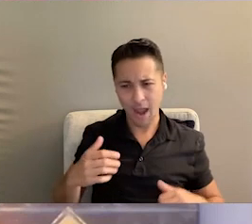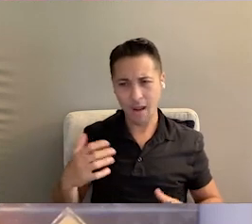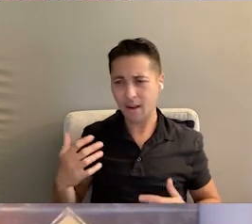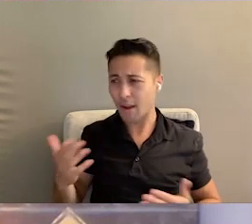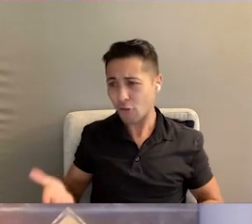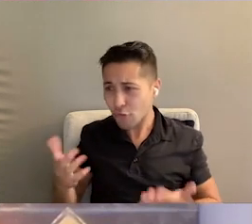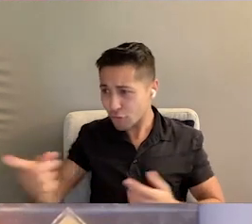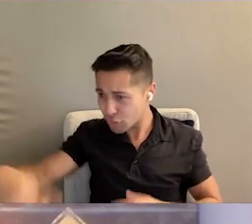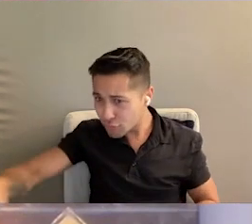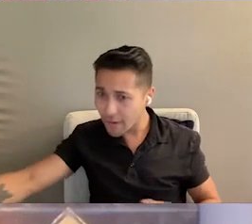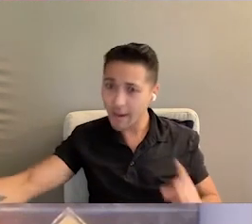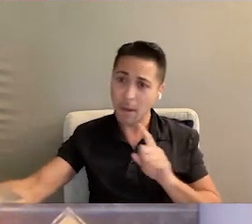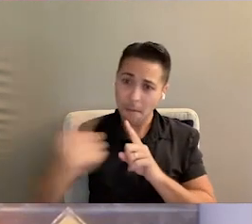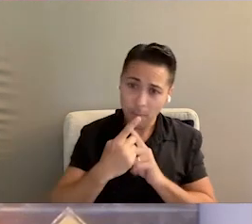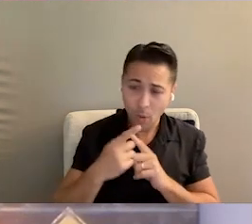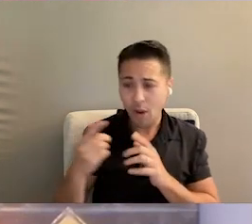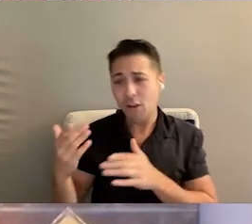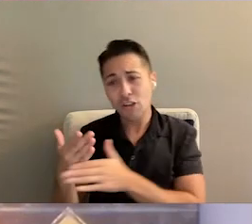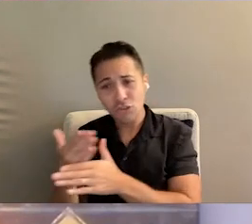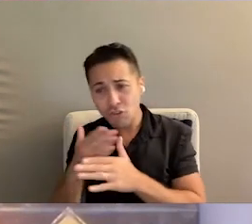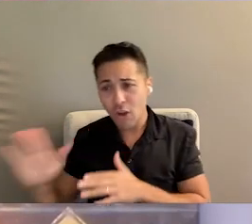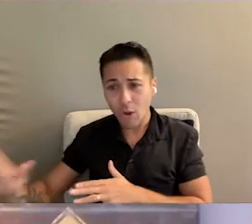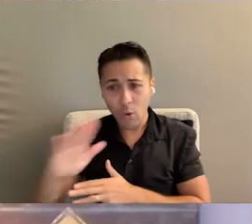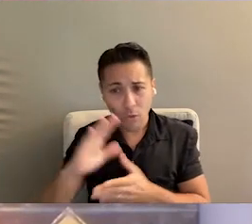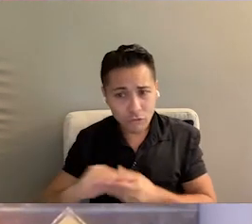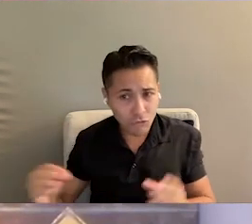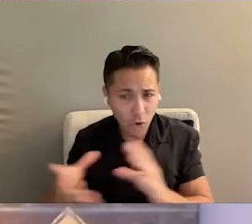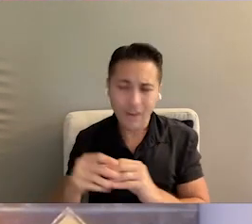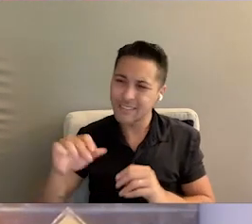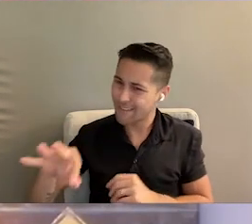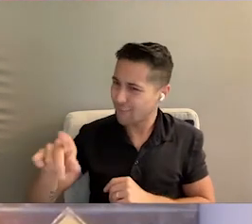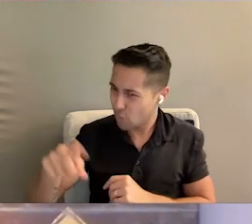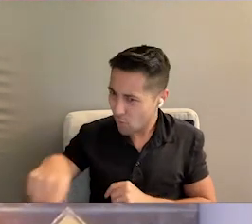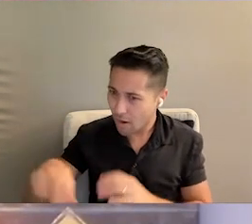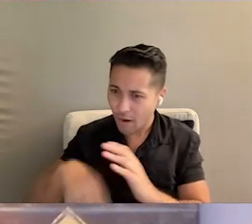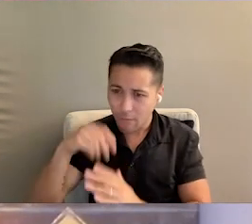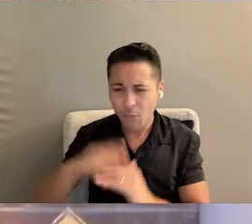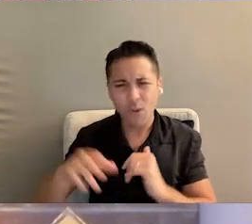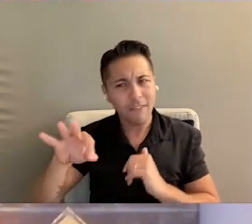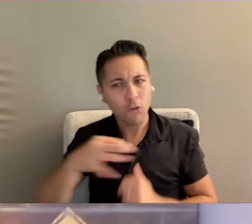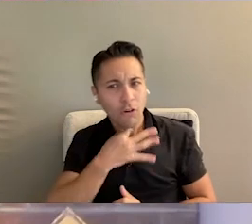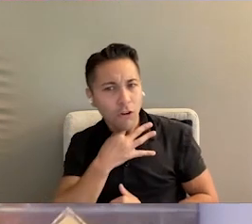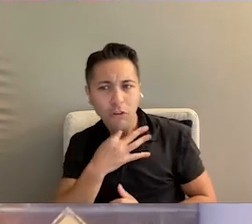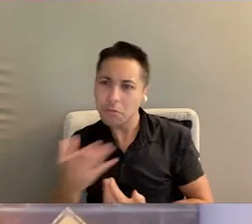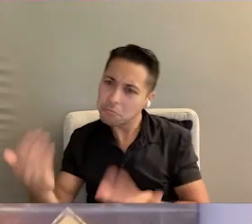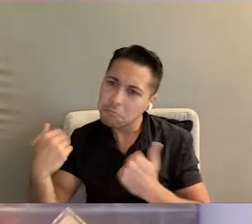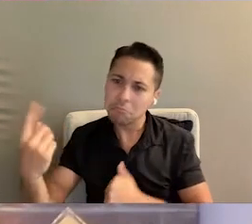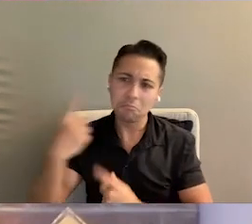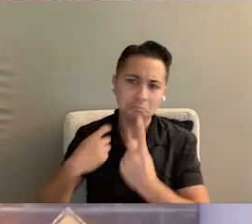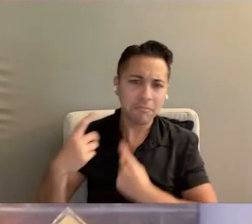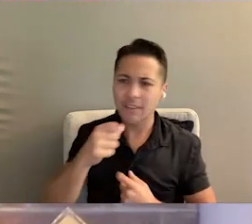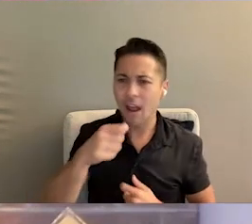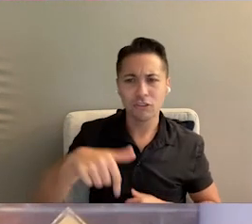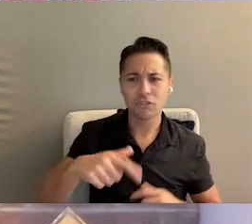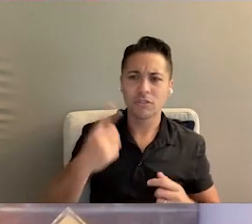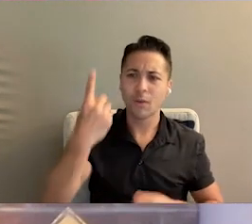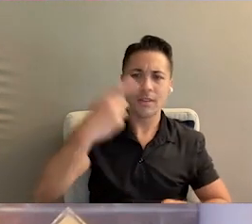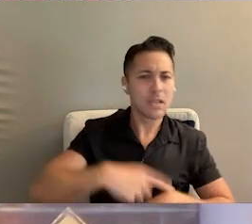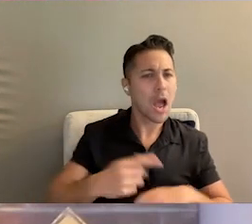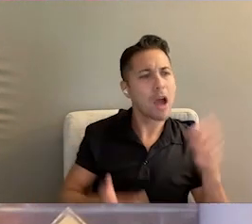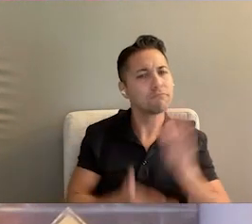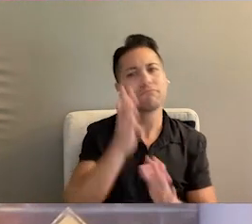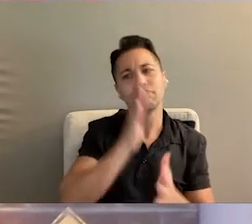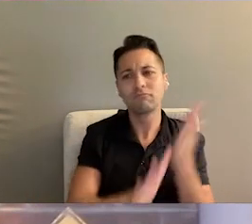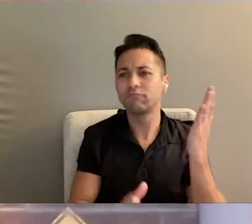encourage you to come up to us, share your stories if you feel comfortable. If you have questions, ask those questions. And this is not a one and done